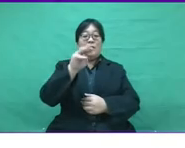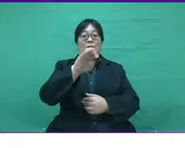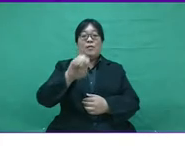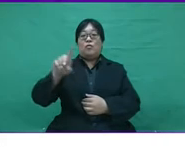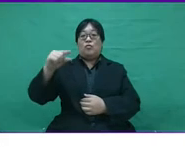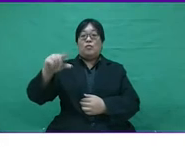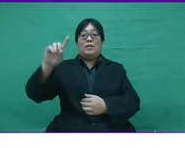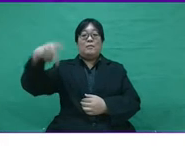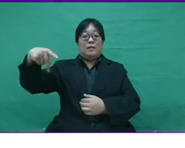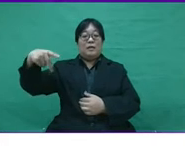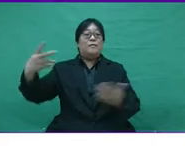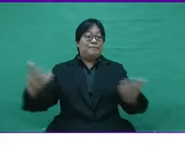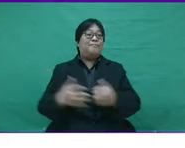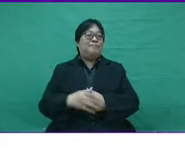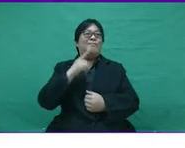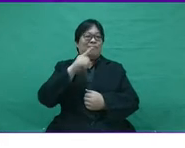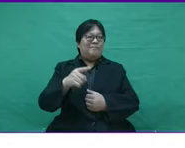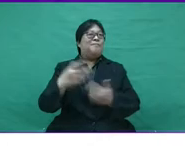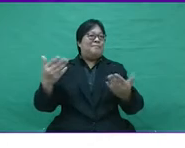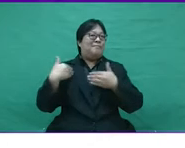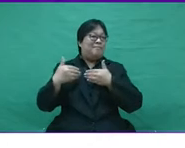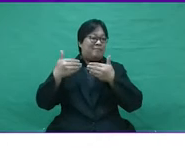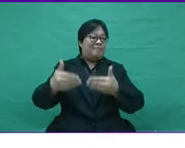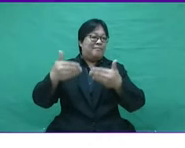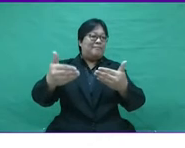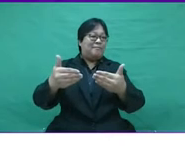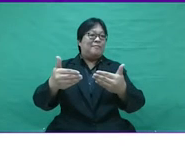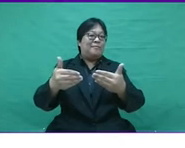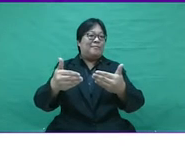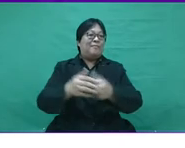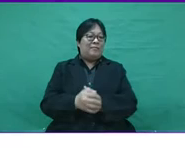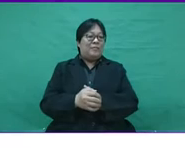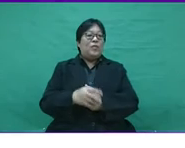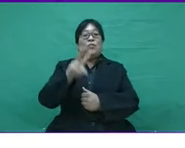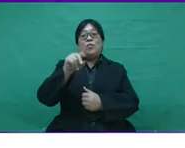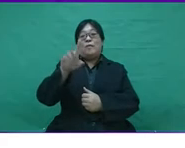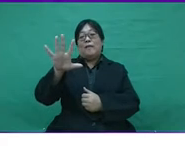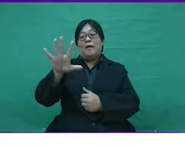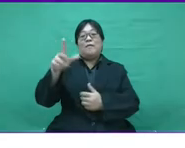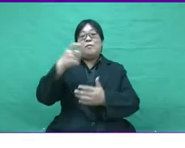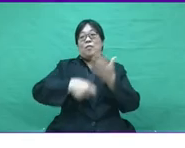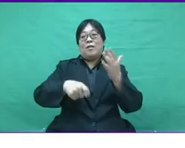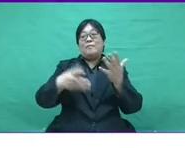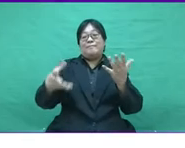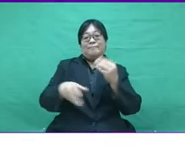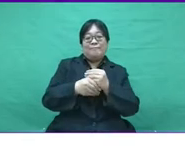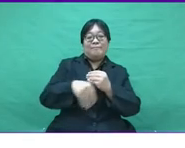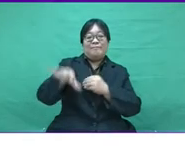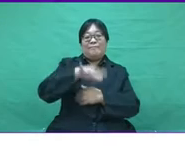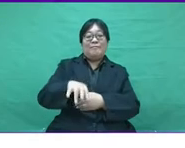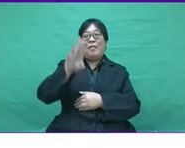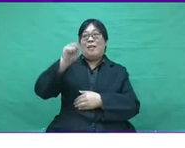In terms of value, SME's GDP a constant 2015